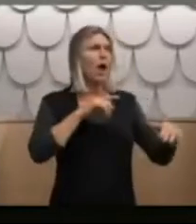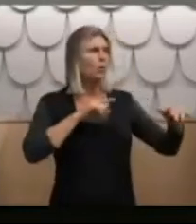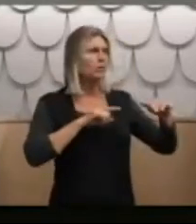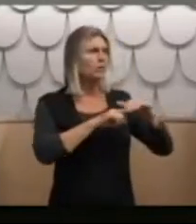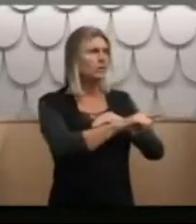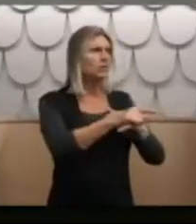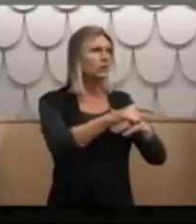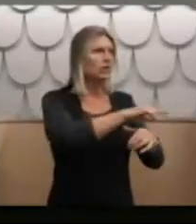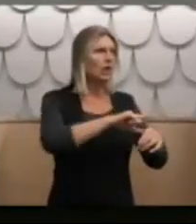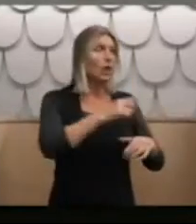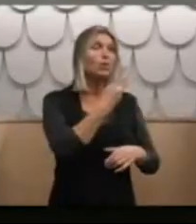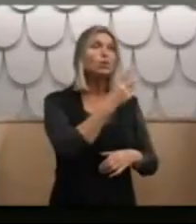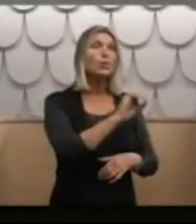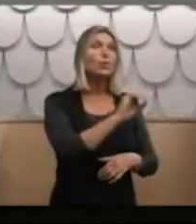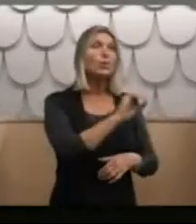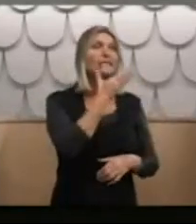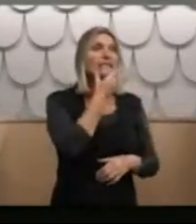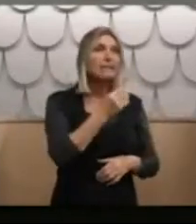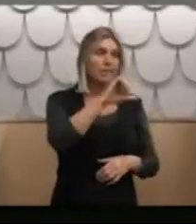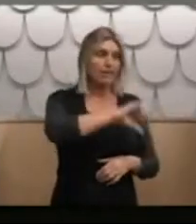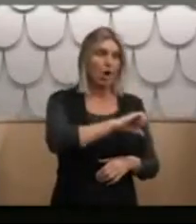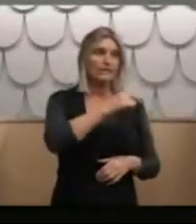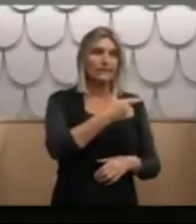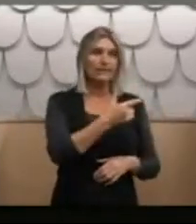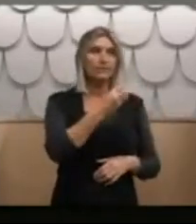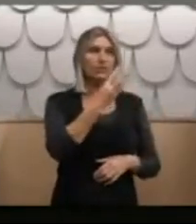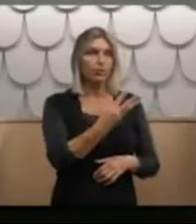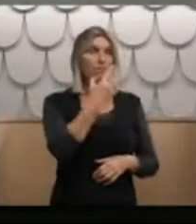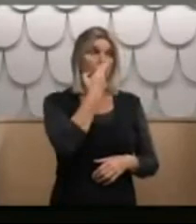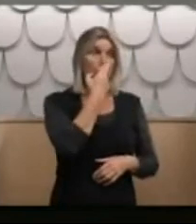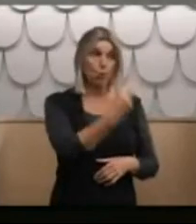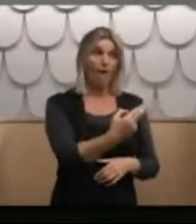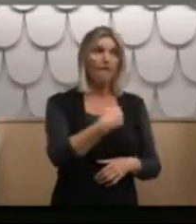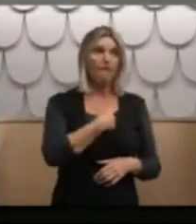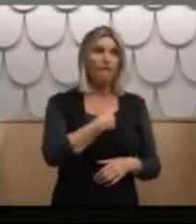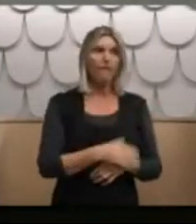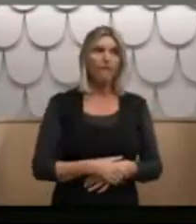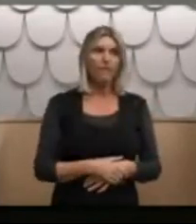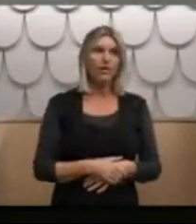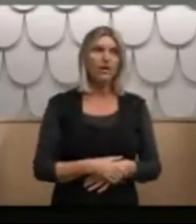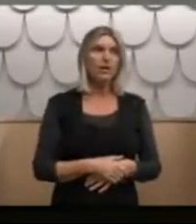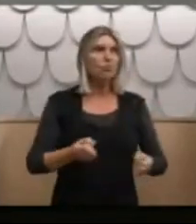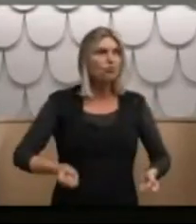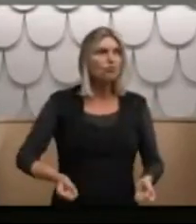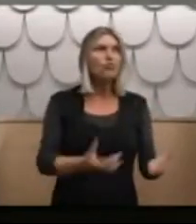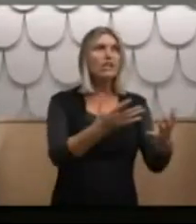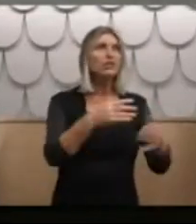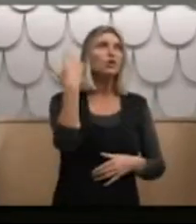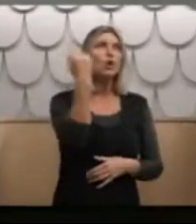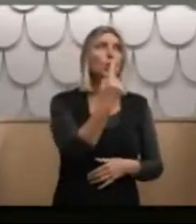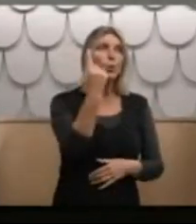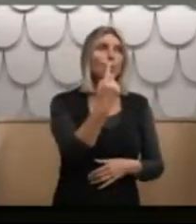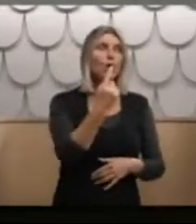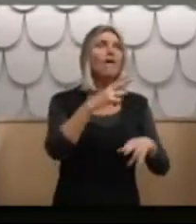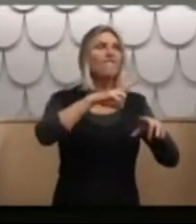Lake Alice on 20 December 1973. I was 12 years old. I was released to a foster care in Levin. That